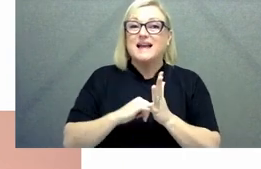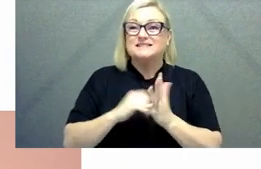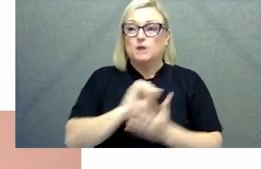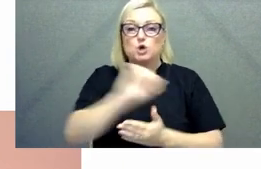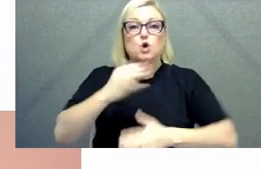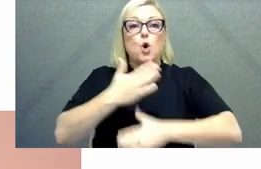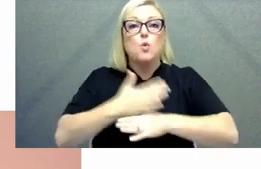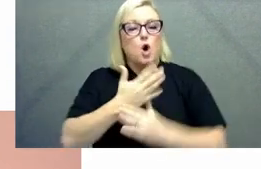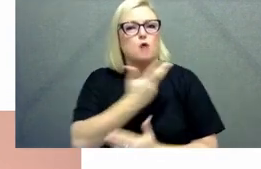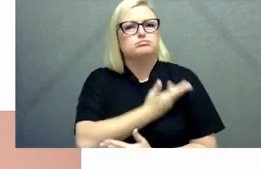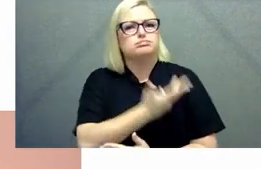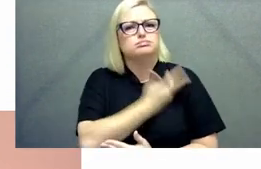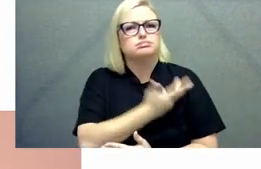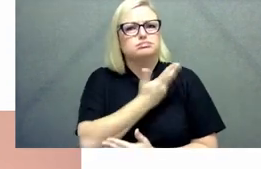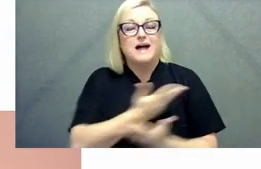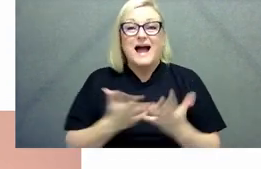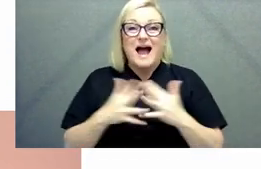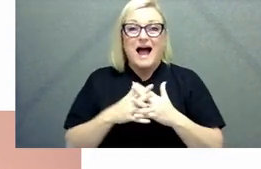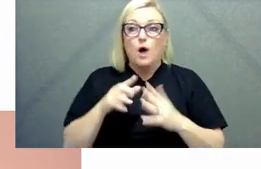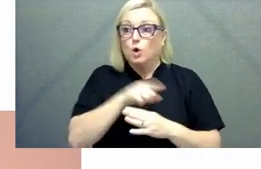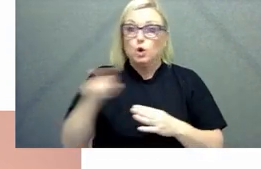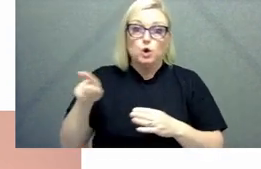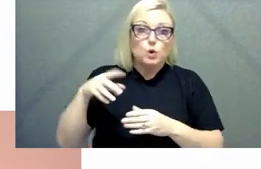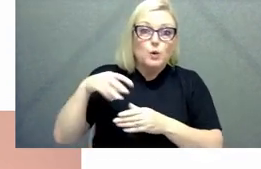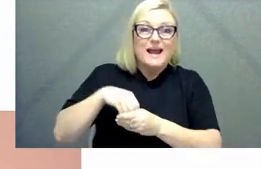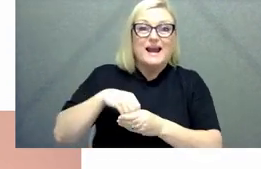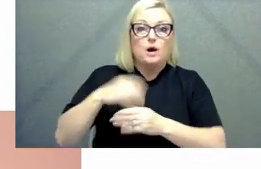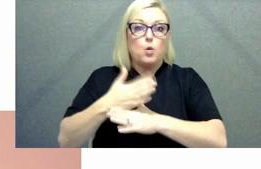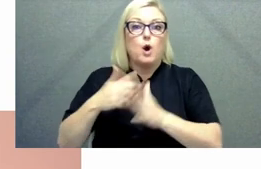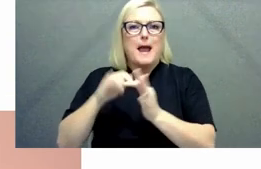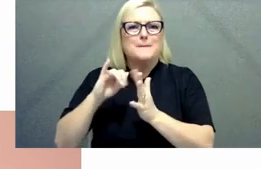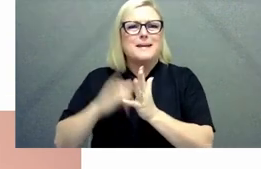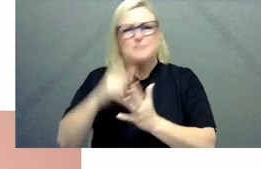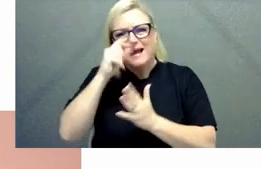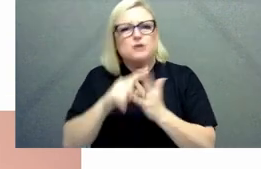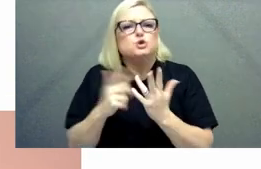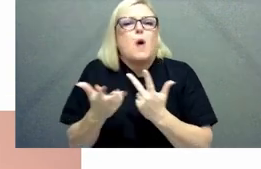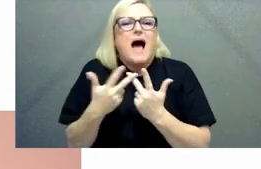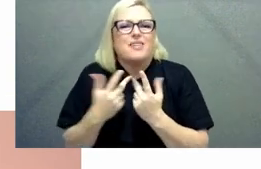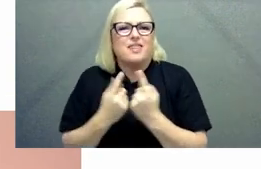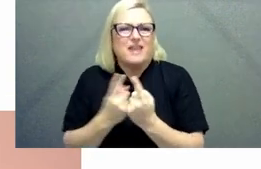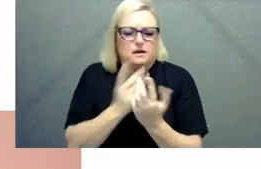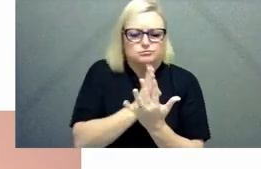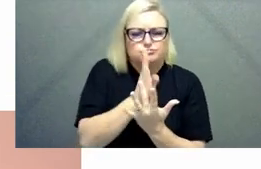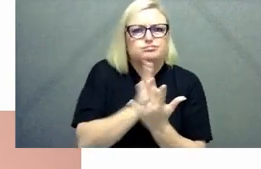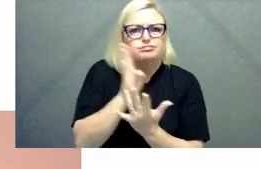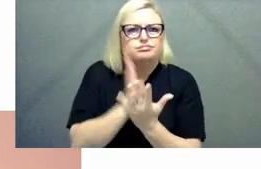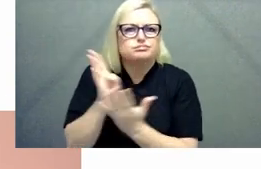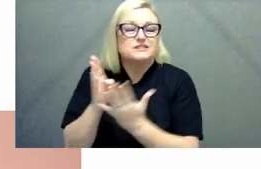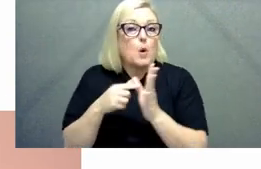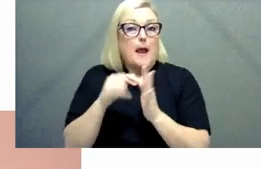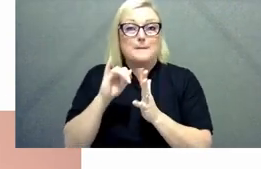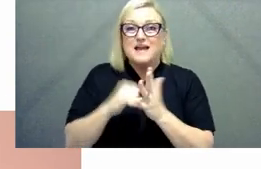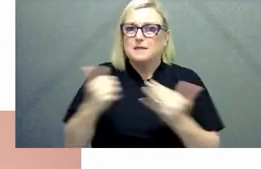how you can make a contribution as a public servant in so many different ways there are so many different career parts in the public service and indeed